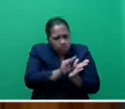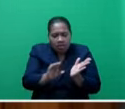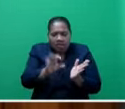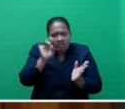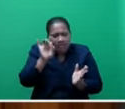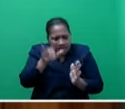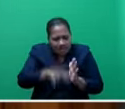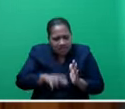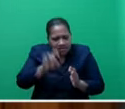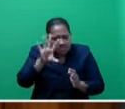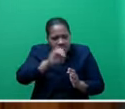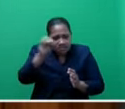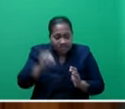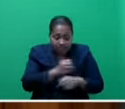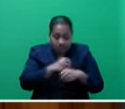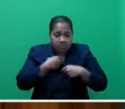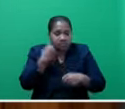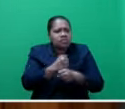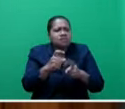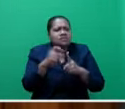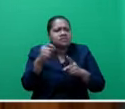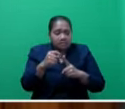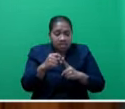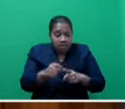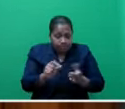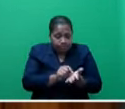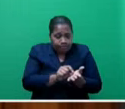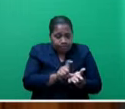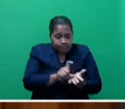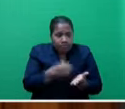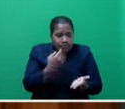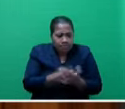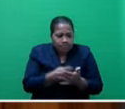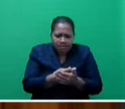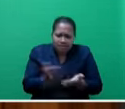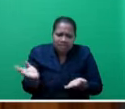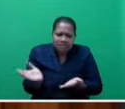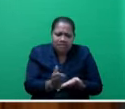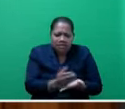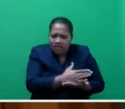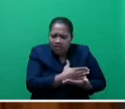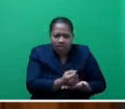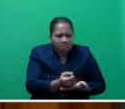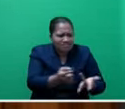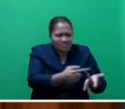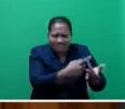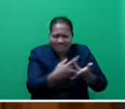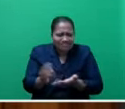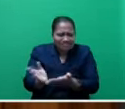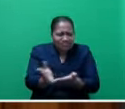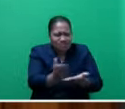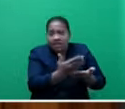% of our GDP. A large portion of money saved from our national budget cost-cutting measures and sourced from overseas